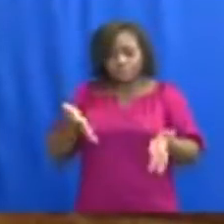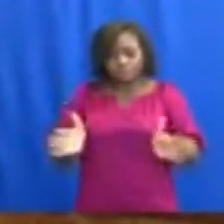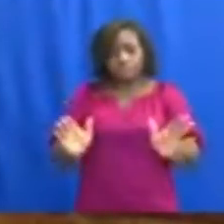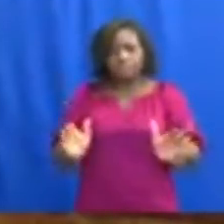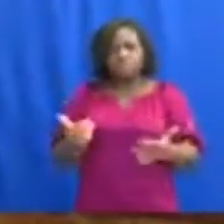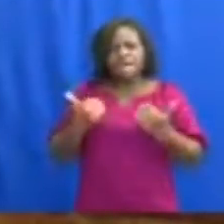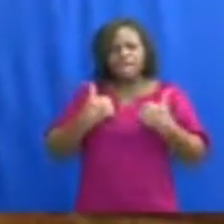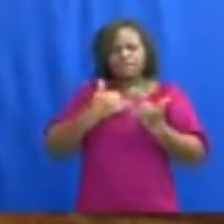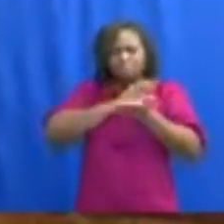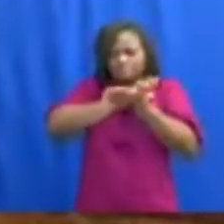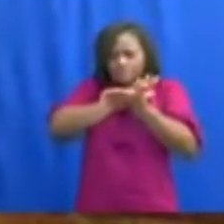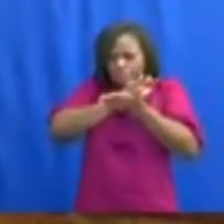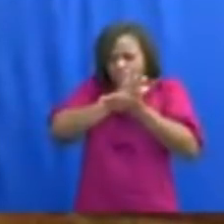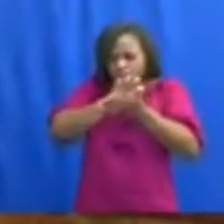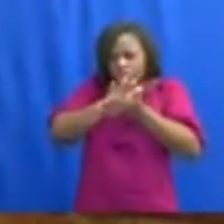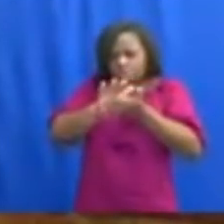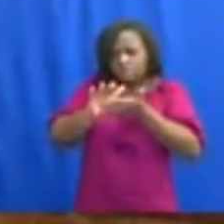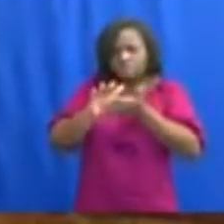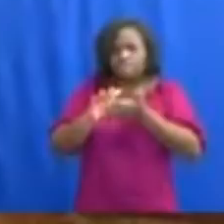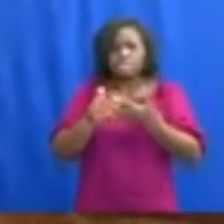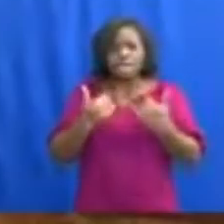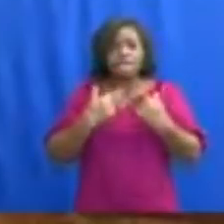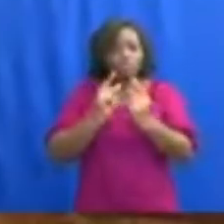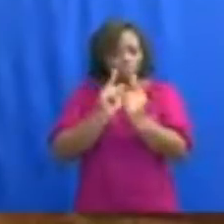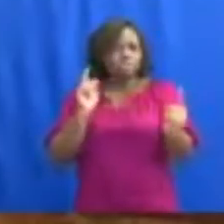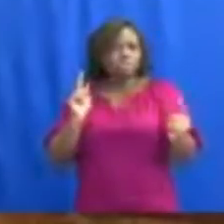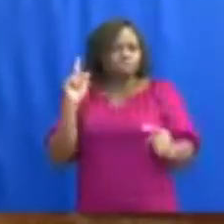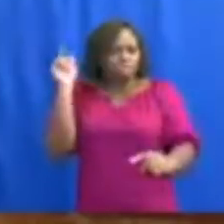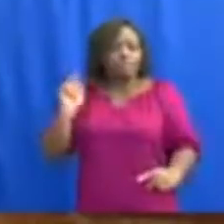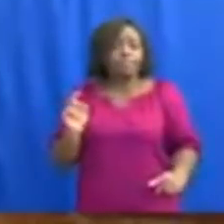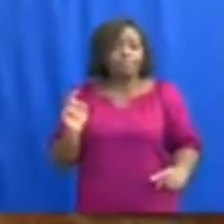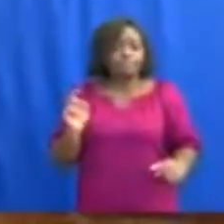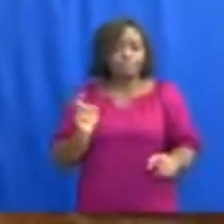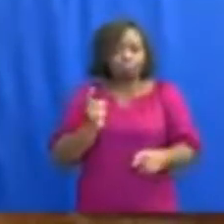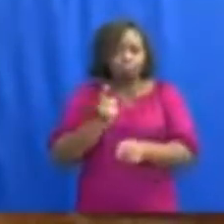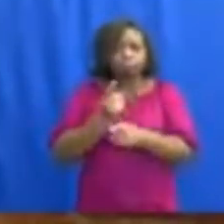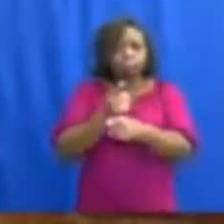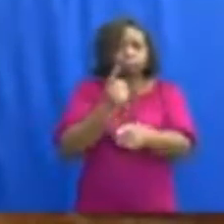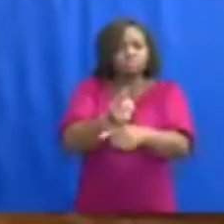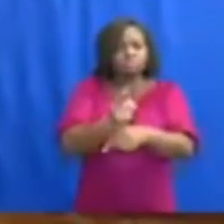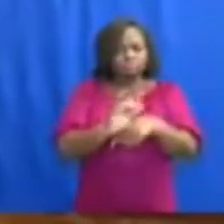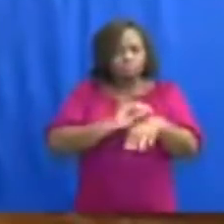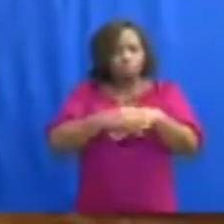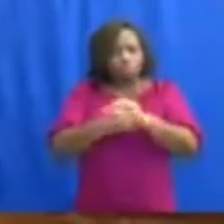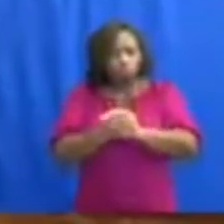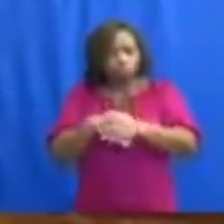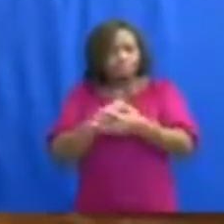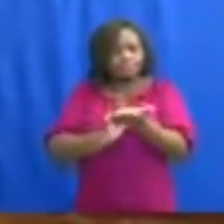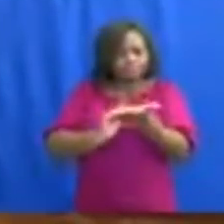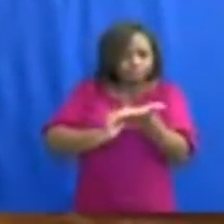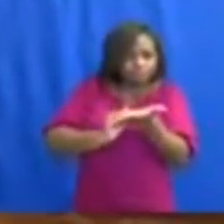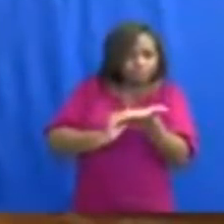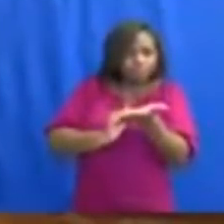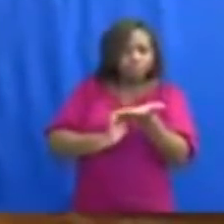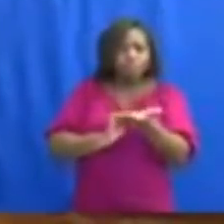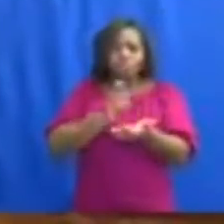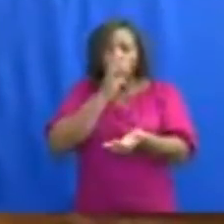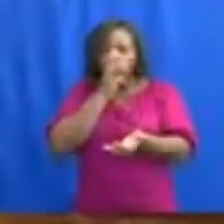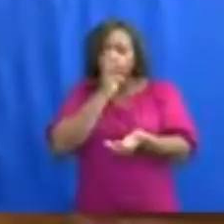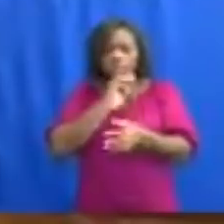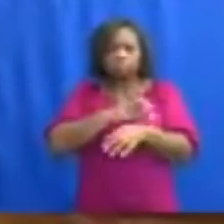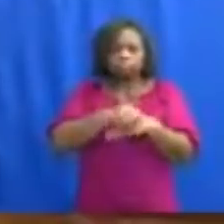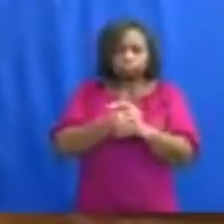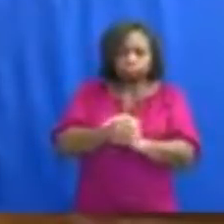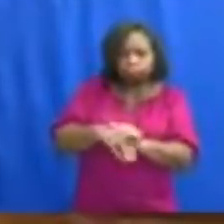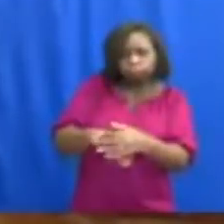hygiene and social distancing protocols, regularly wash their hands with soap under running water,